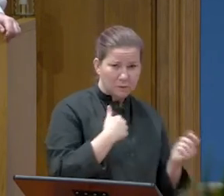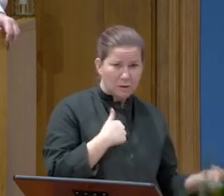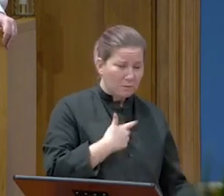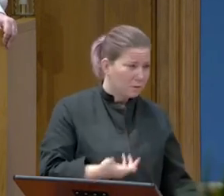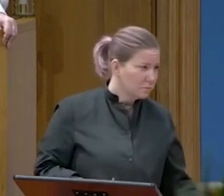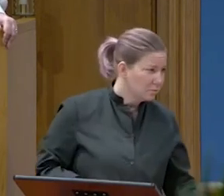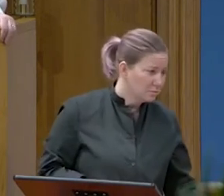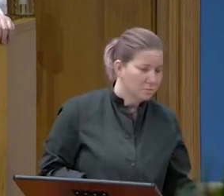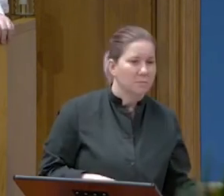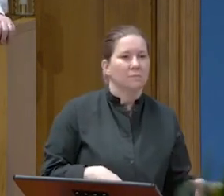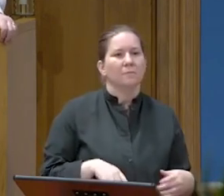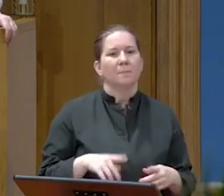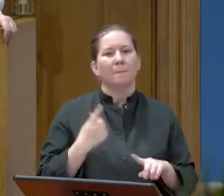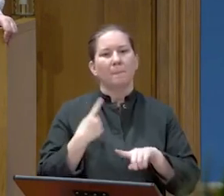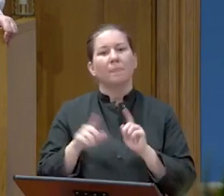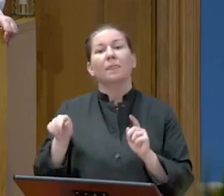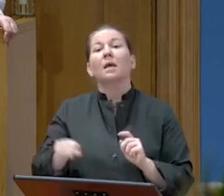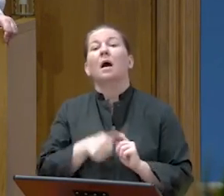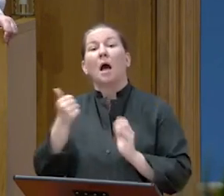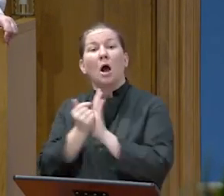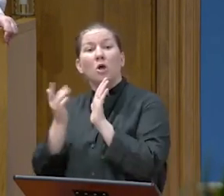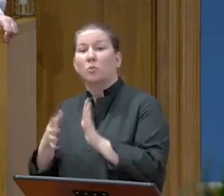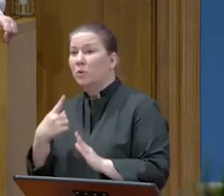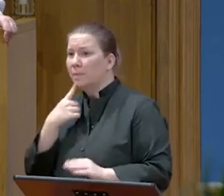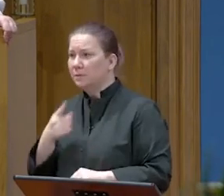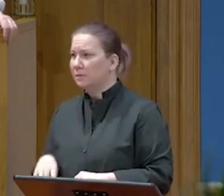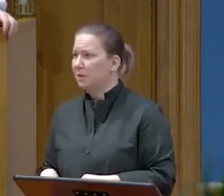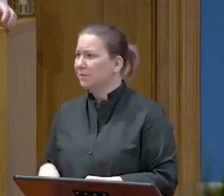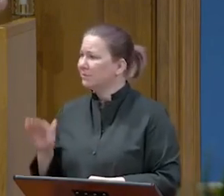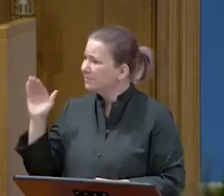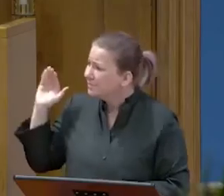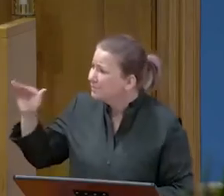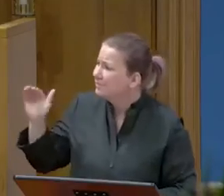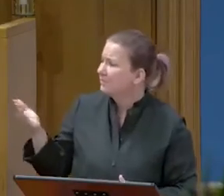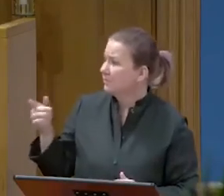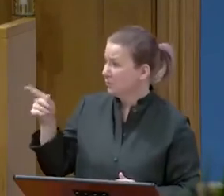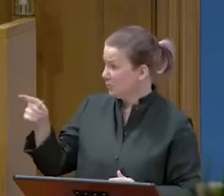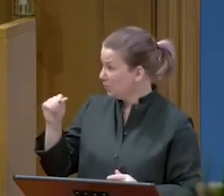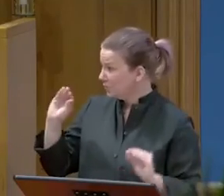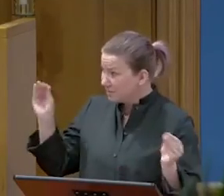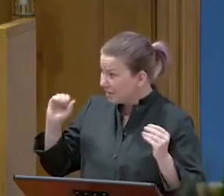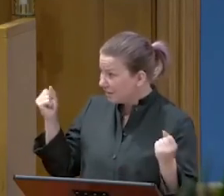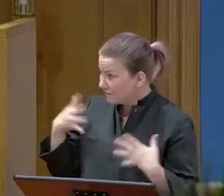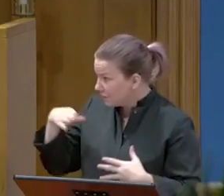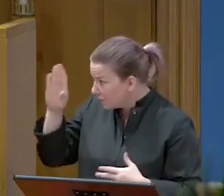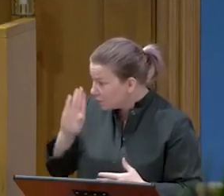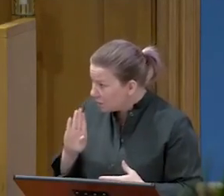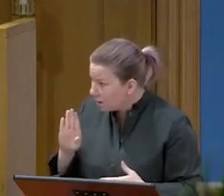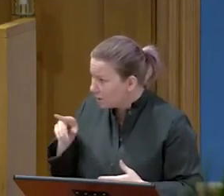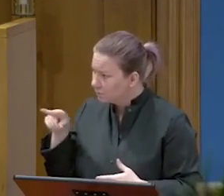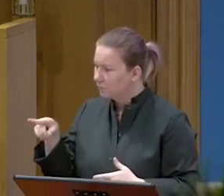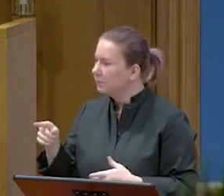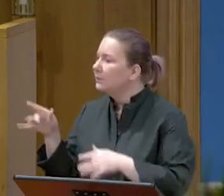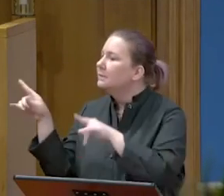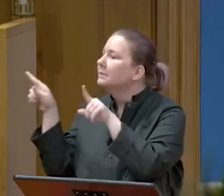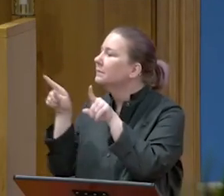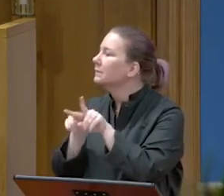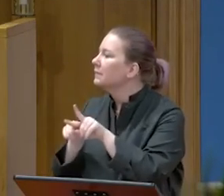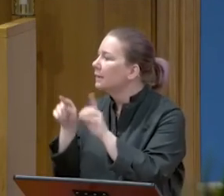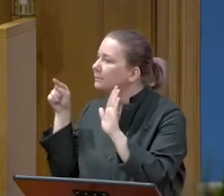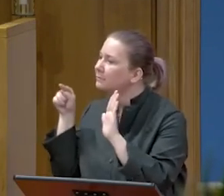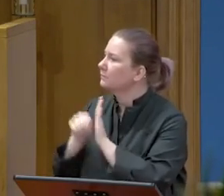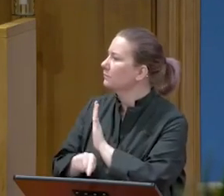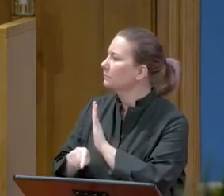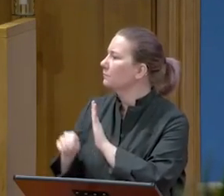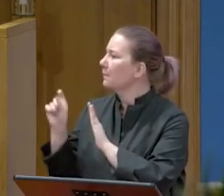But the other rebuked him, saying, Do you not fear God since you are under the same sentence of condemnation?